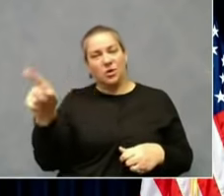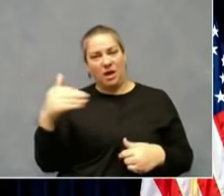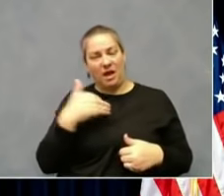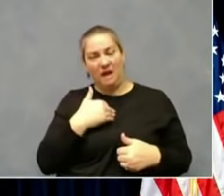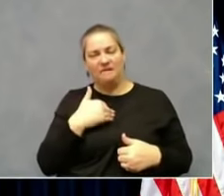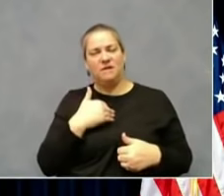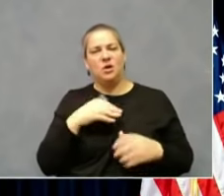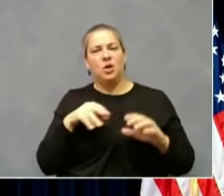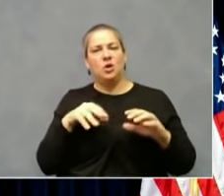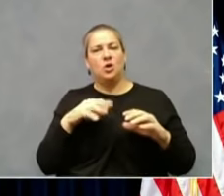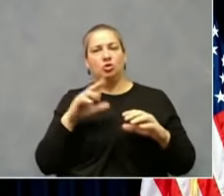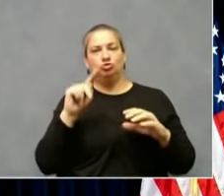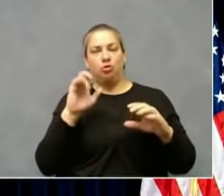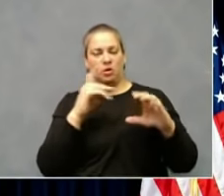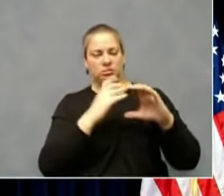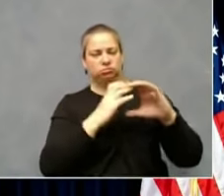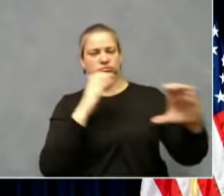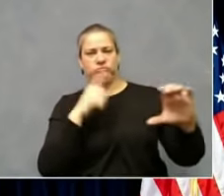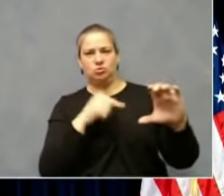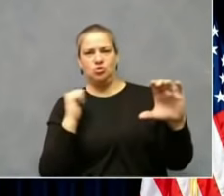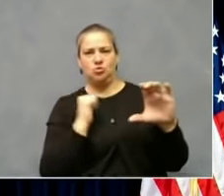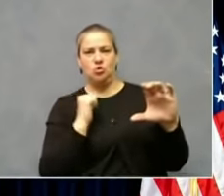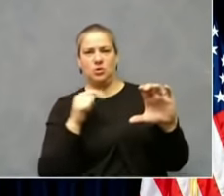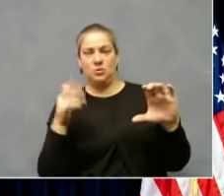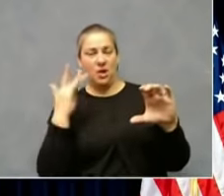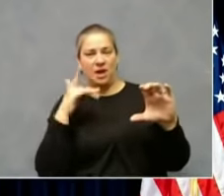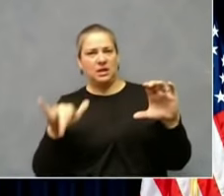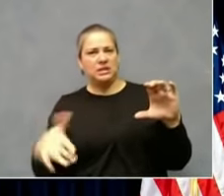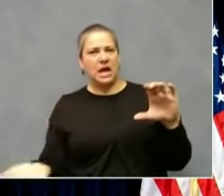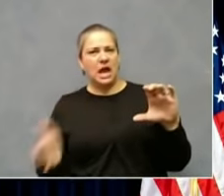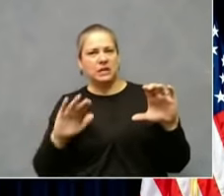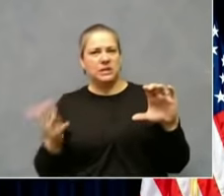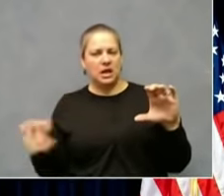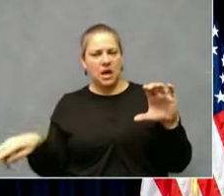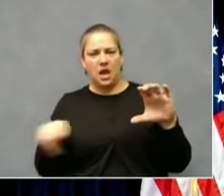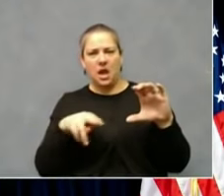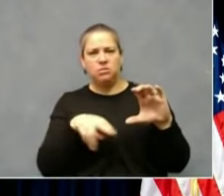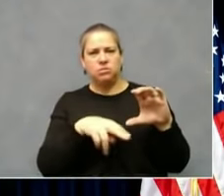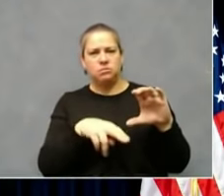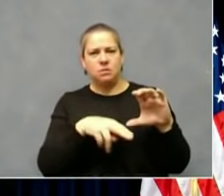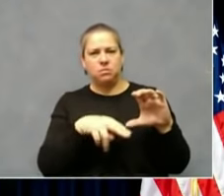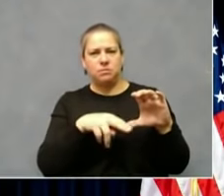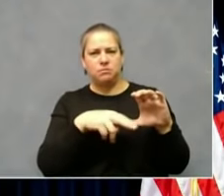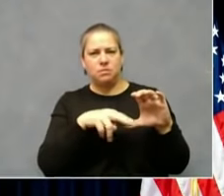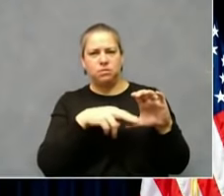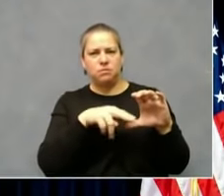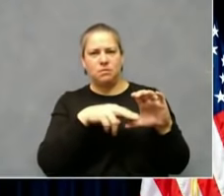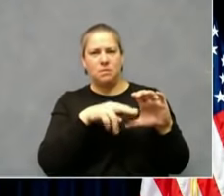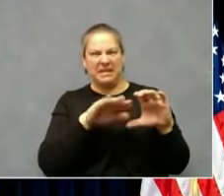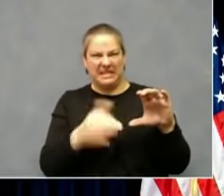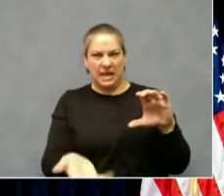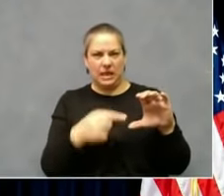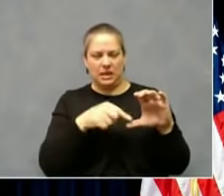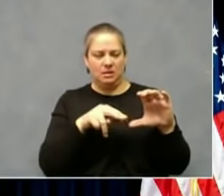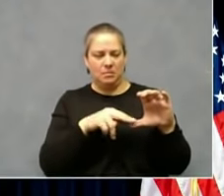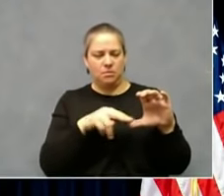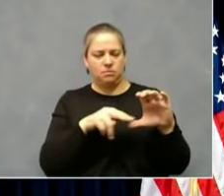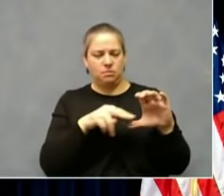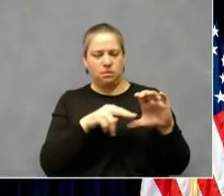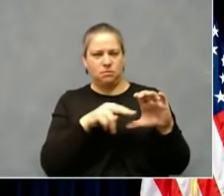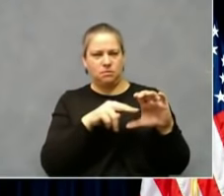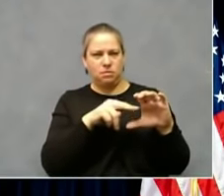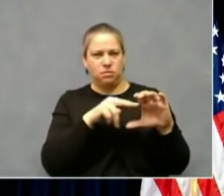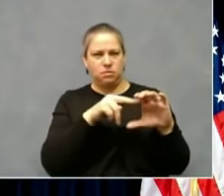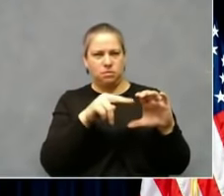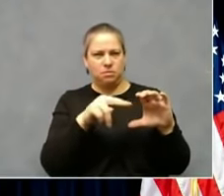the morgue. It's here. It's not coming, it's here. And it's already hit other places hard enough to where we should